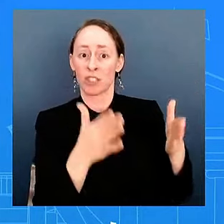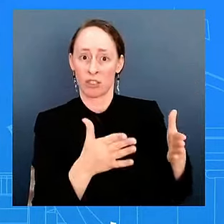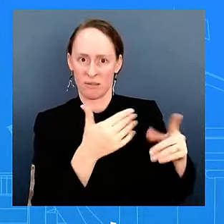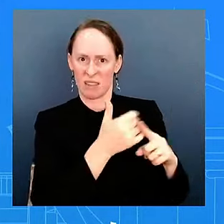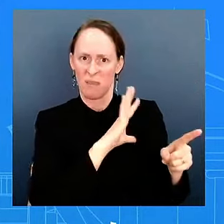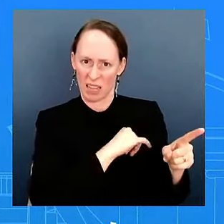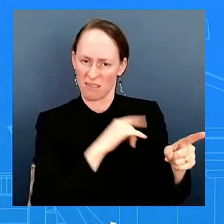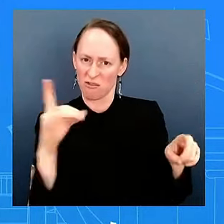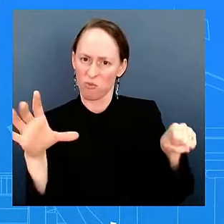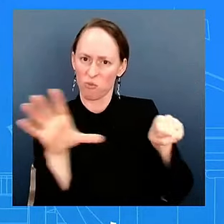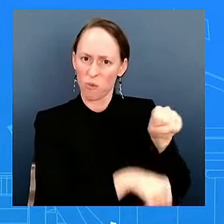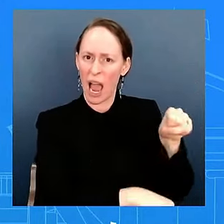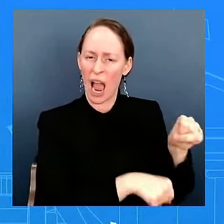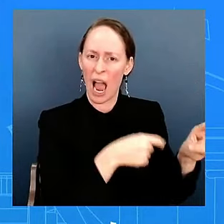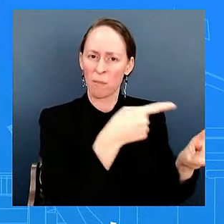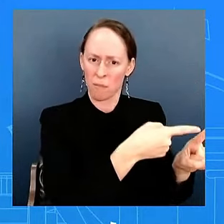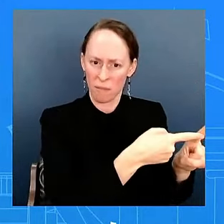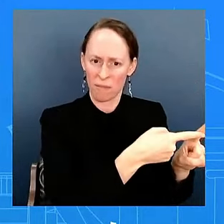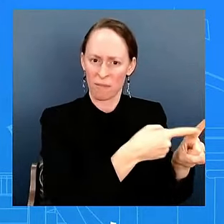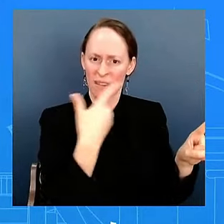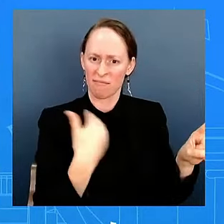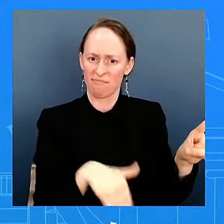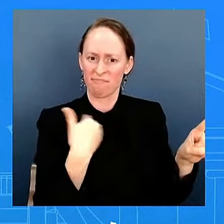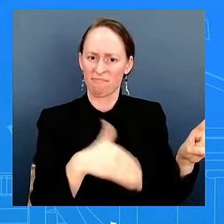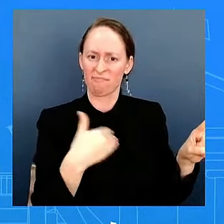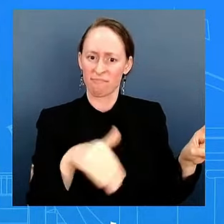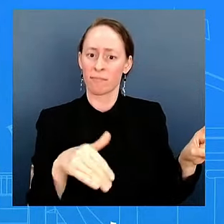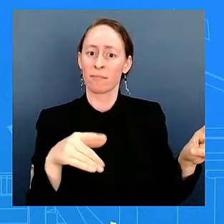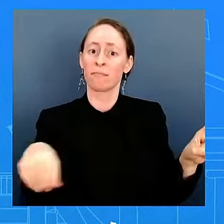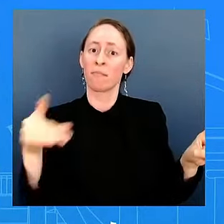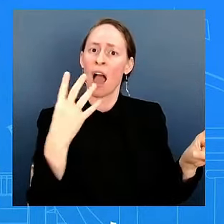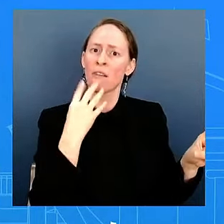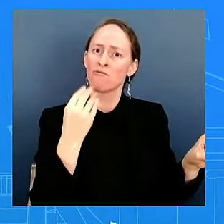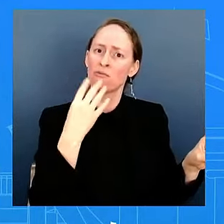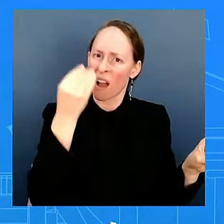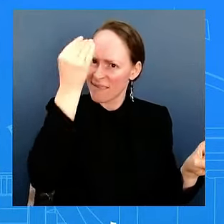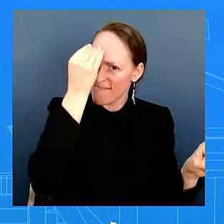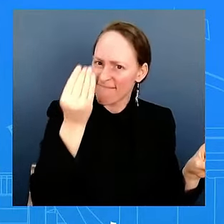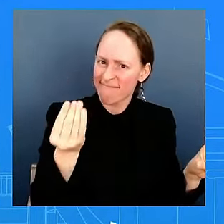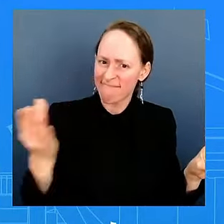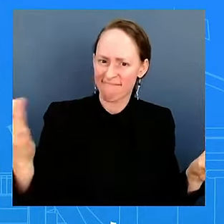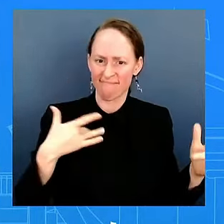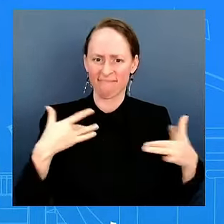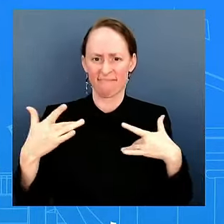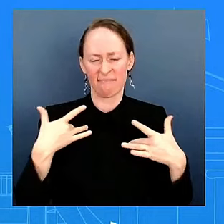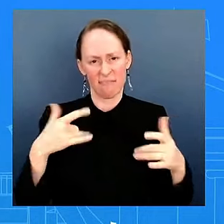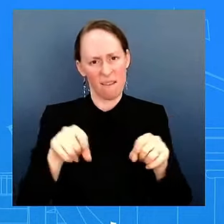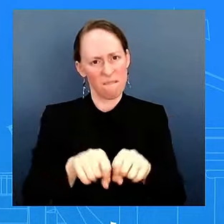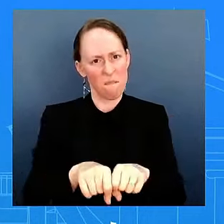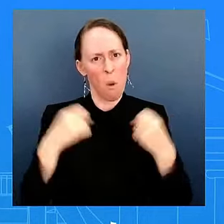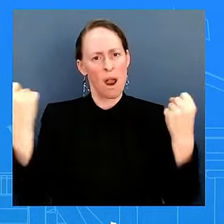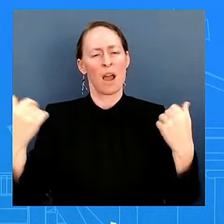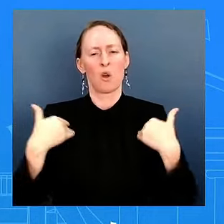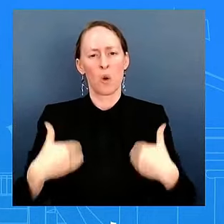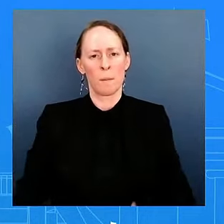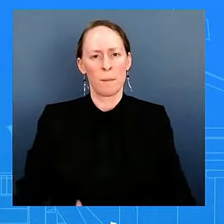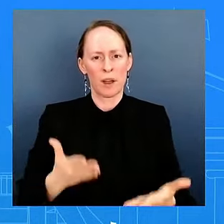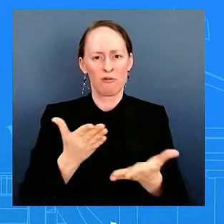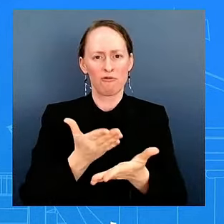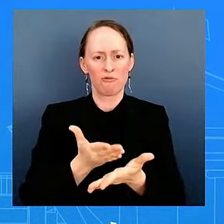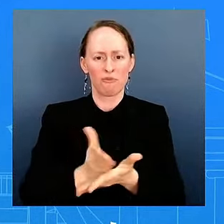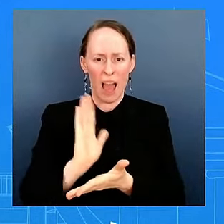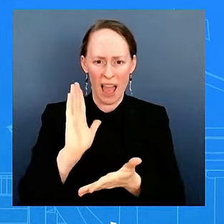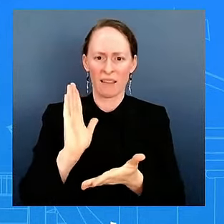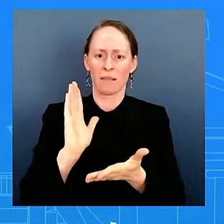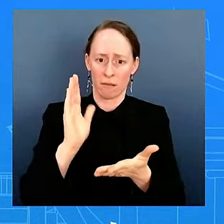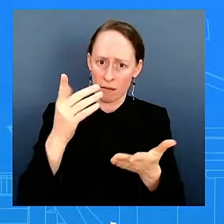Israelis, whether it's human rights organizations or others. The White House has raised these cases in particular with the Israelis, and